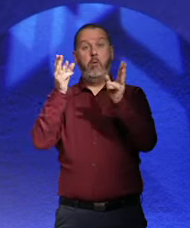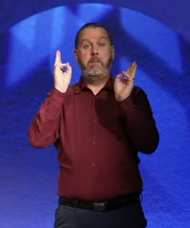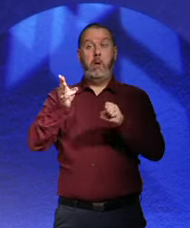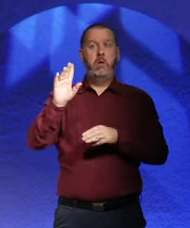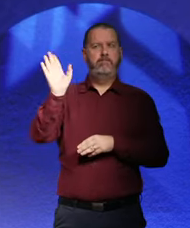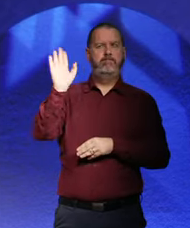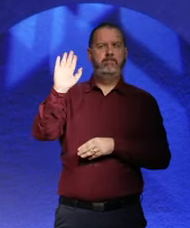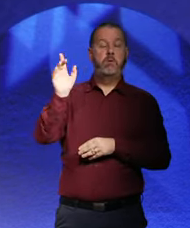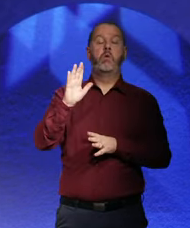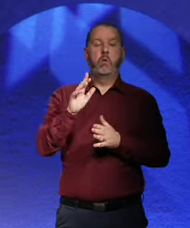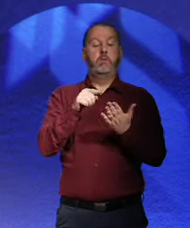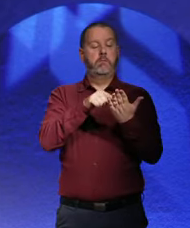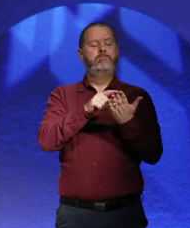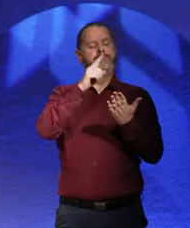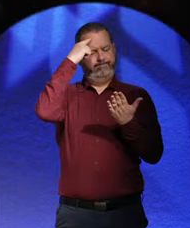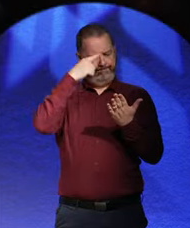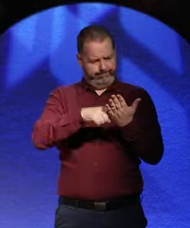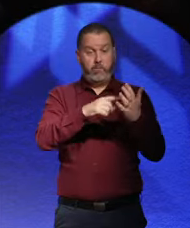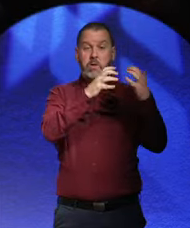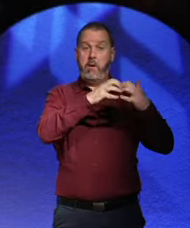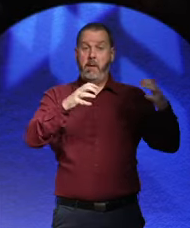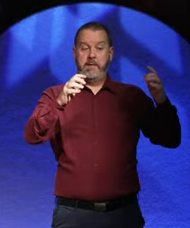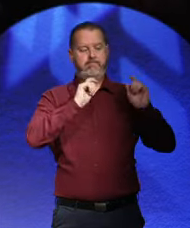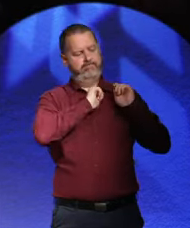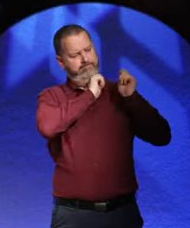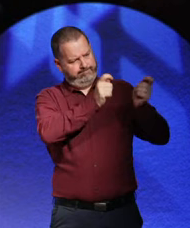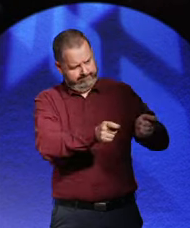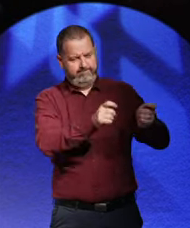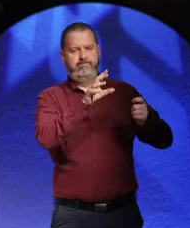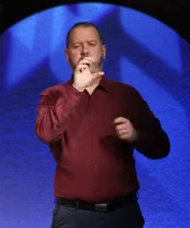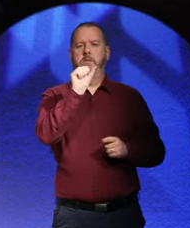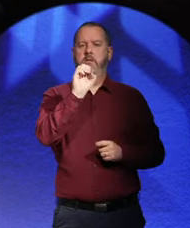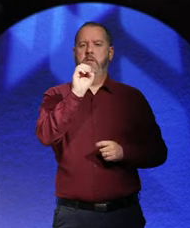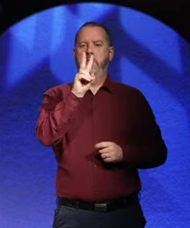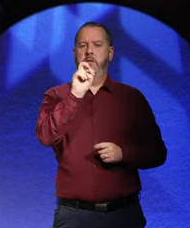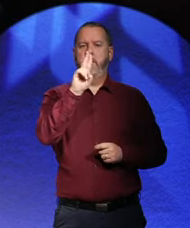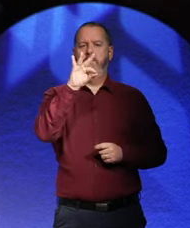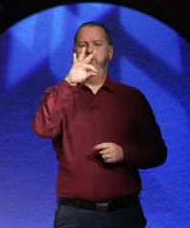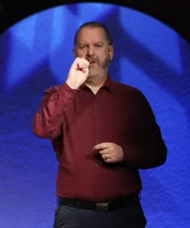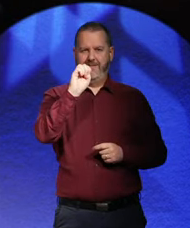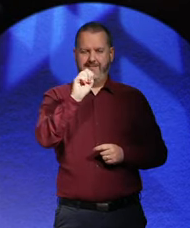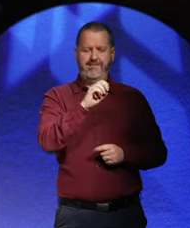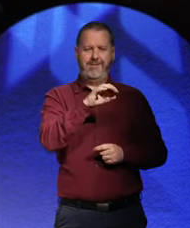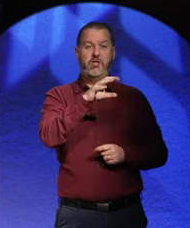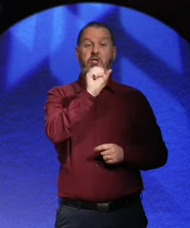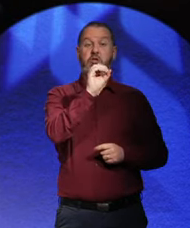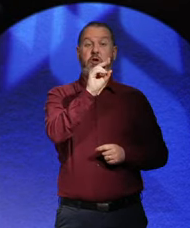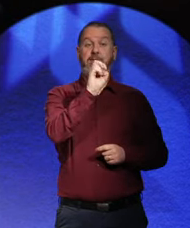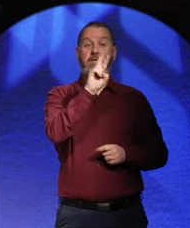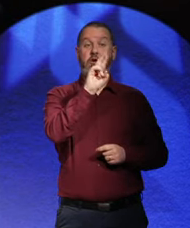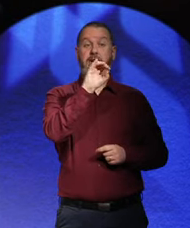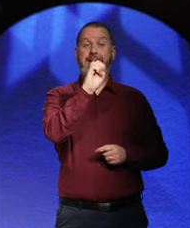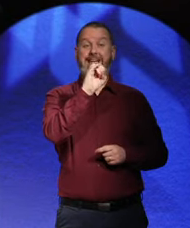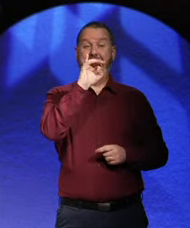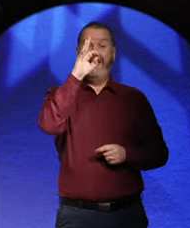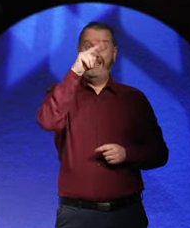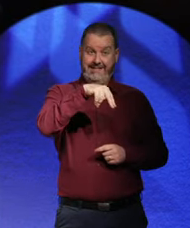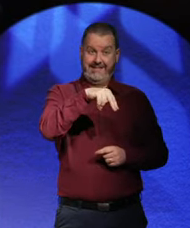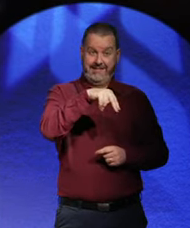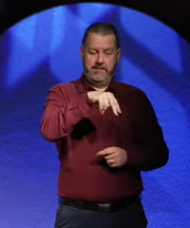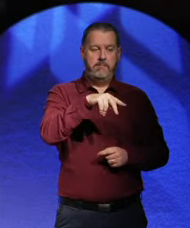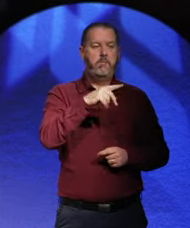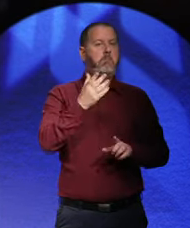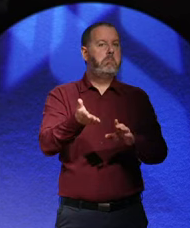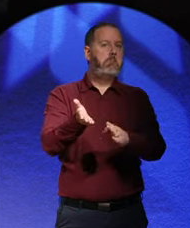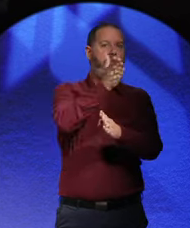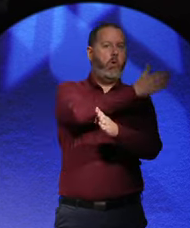So remember, I was telling you about Kaiser Wilhelm. The Parliament wasn't sovereign. He had a veto over parliamentary legislation.